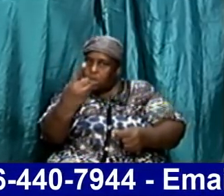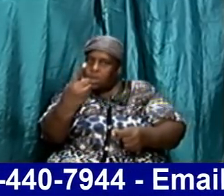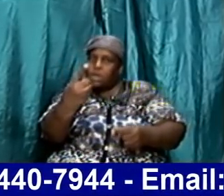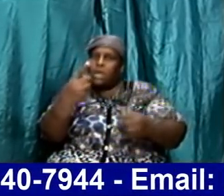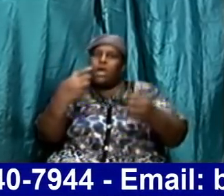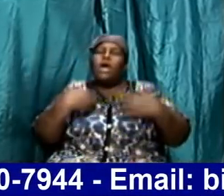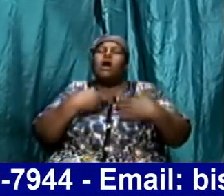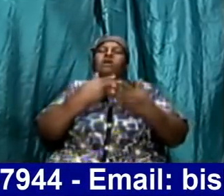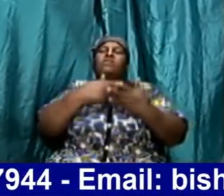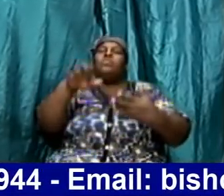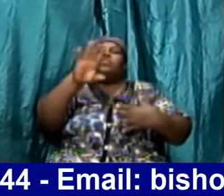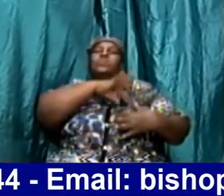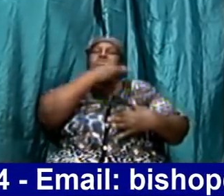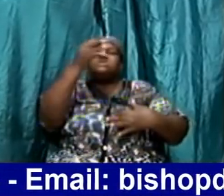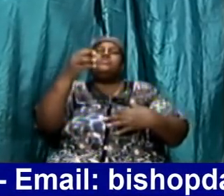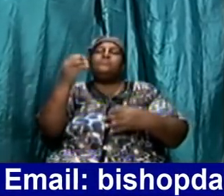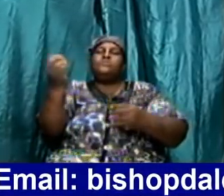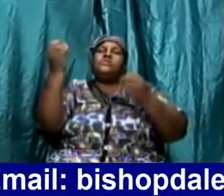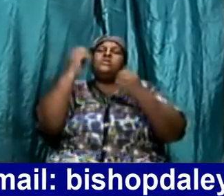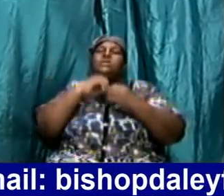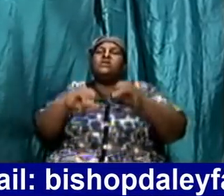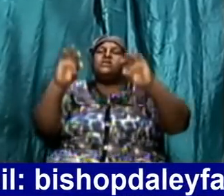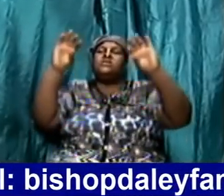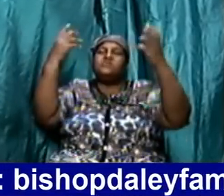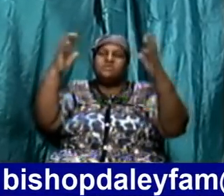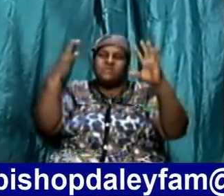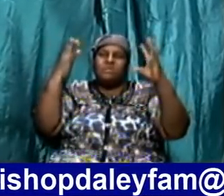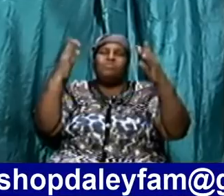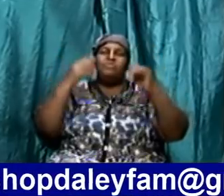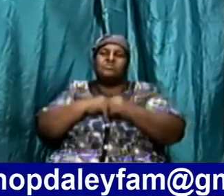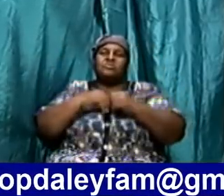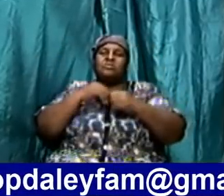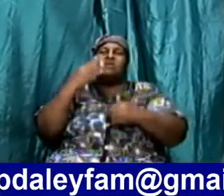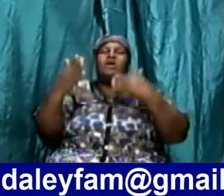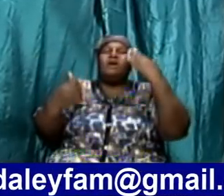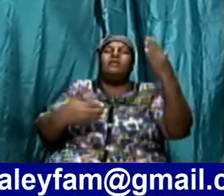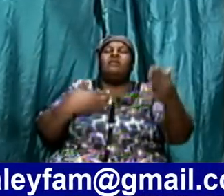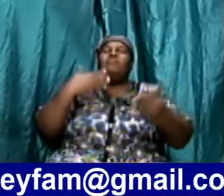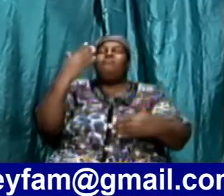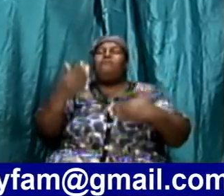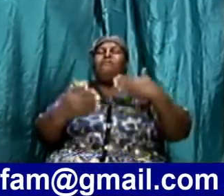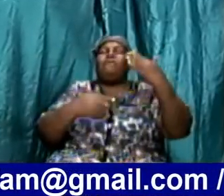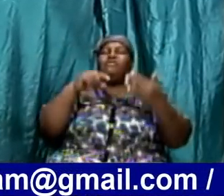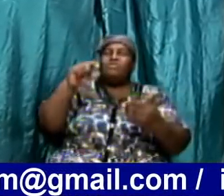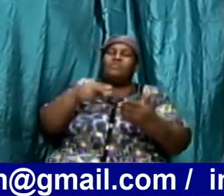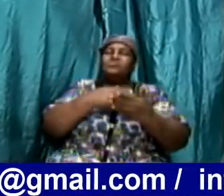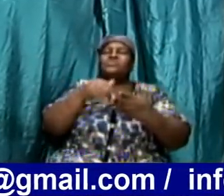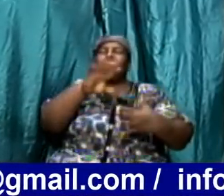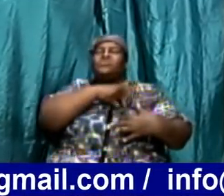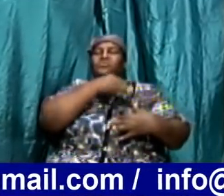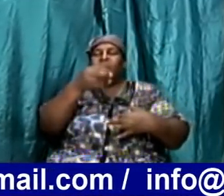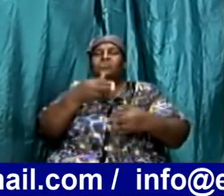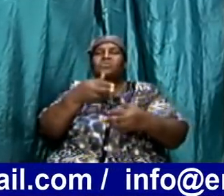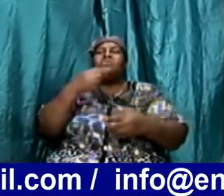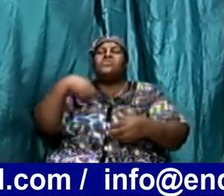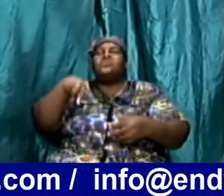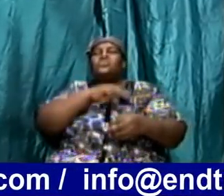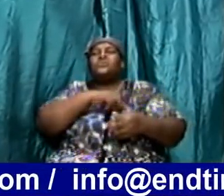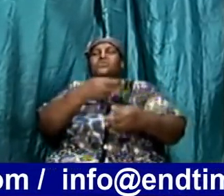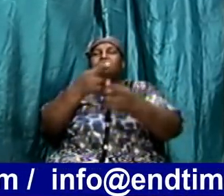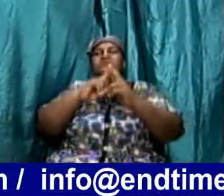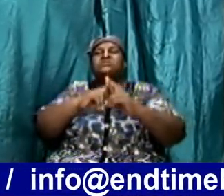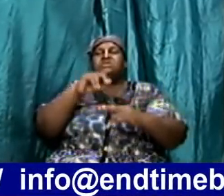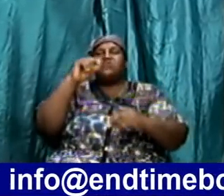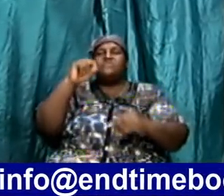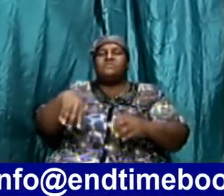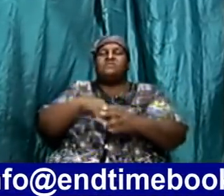feast amen to enjoy this Holy Ghost that we get in this new covenant so group three